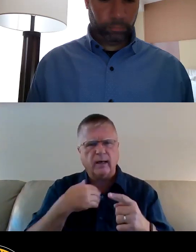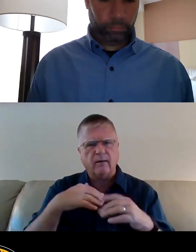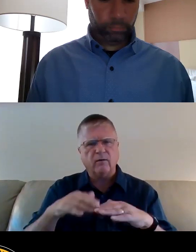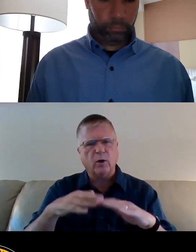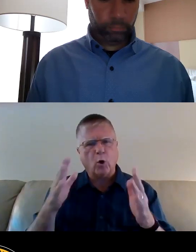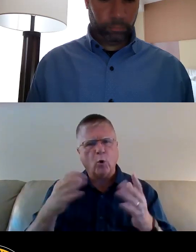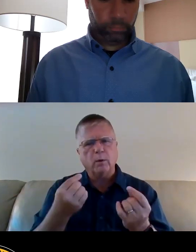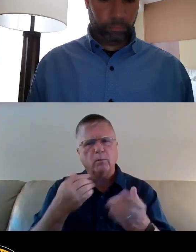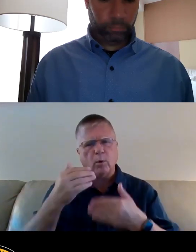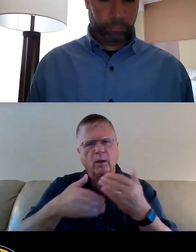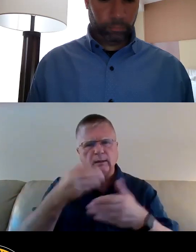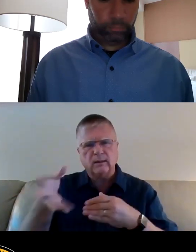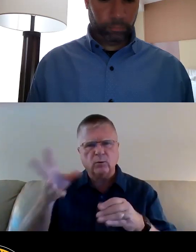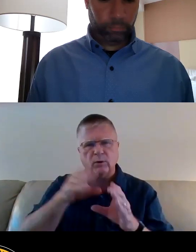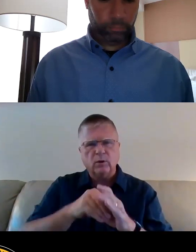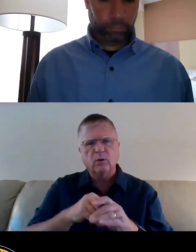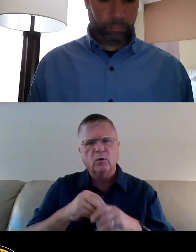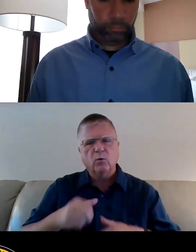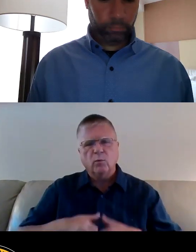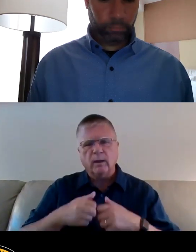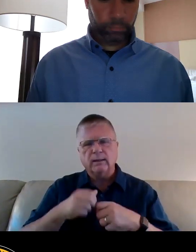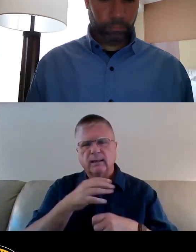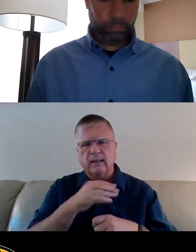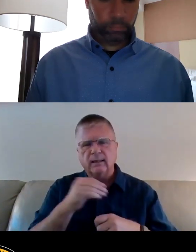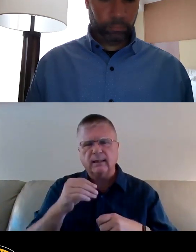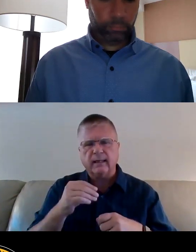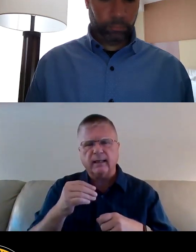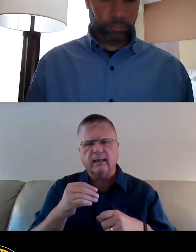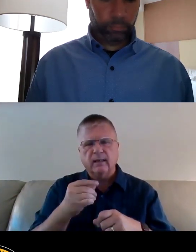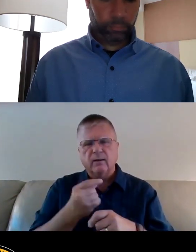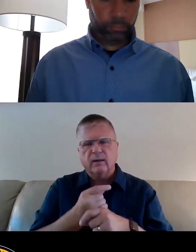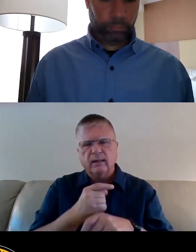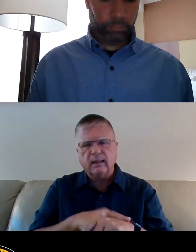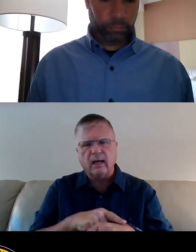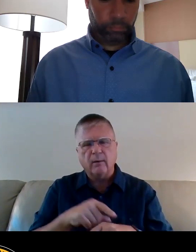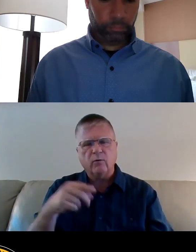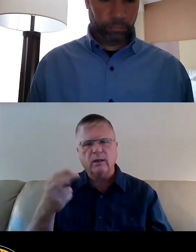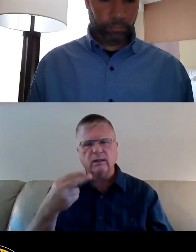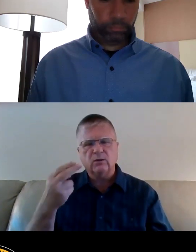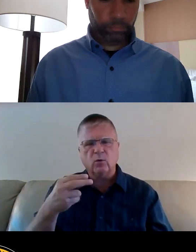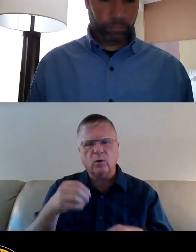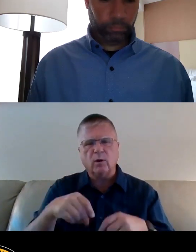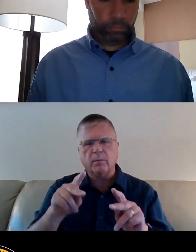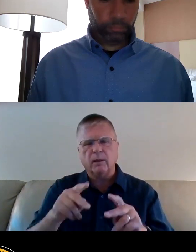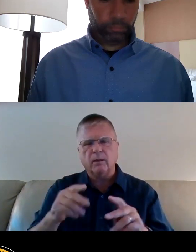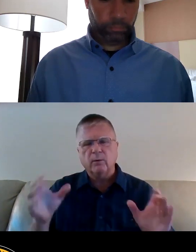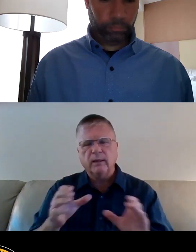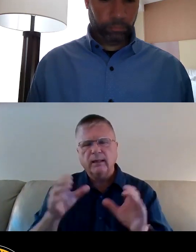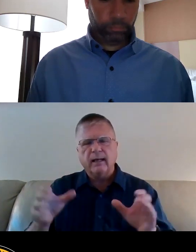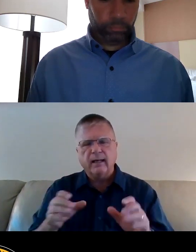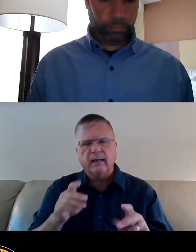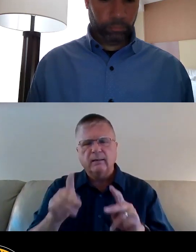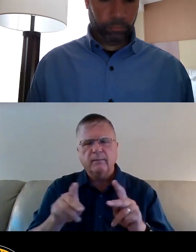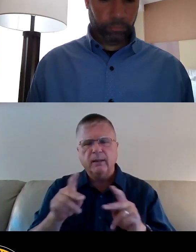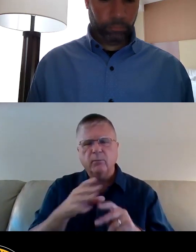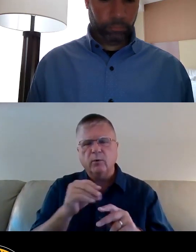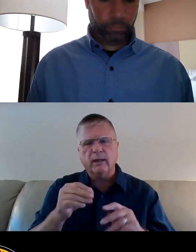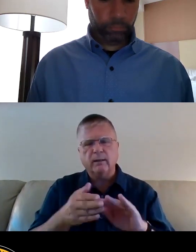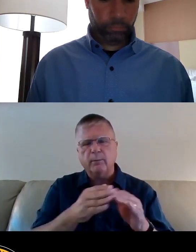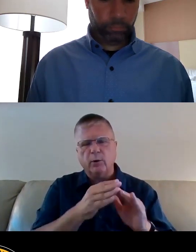process that includes residents and season as historic opportunity to not only engage their constituents and communities in developing plans to use these payments,